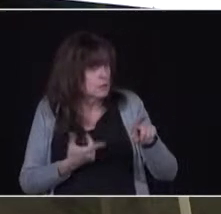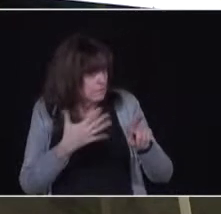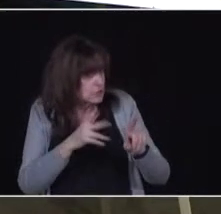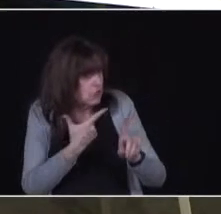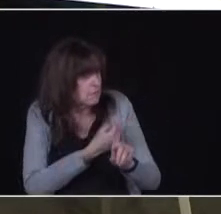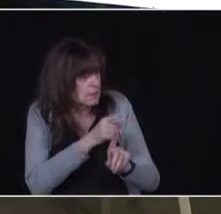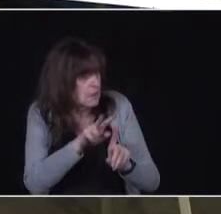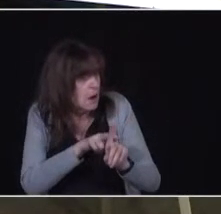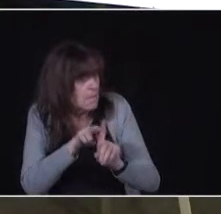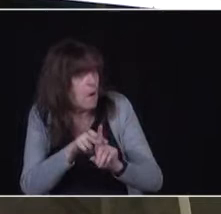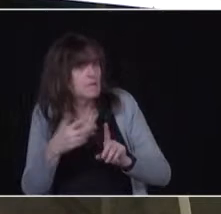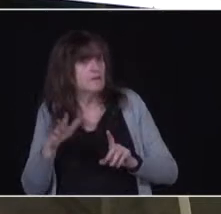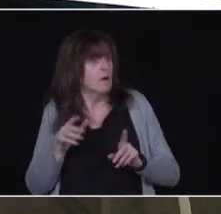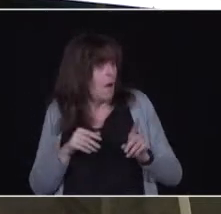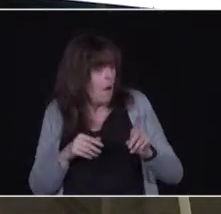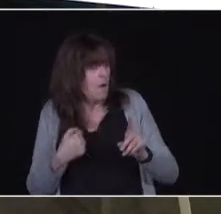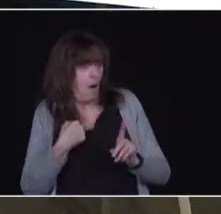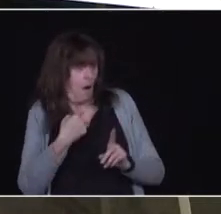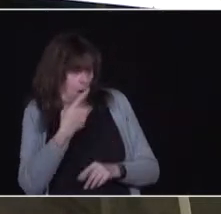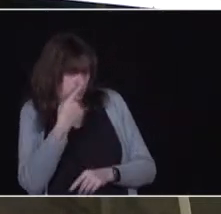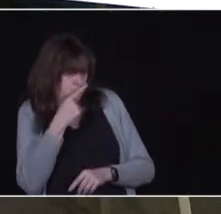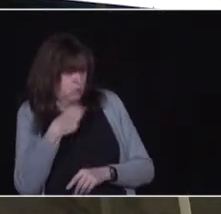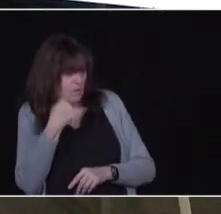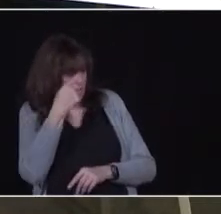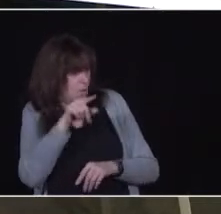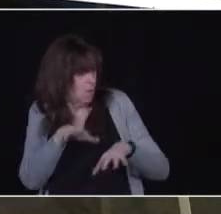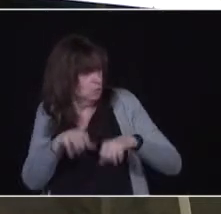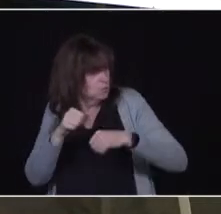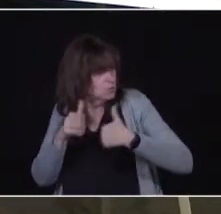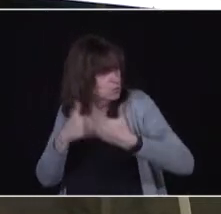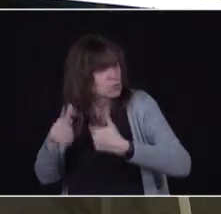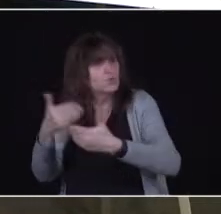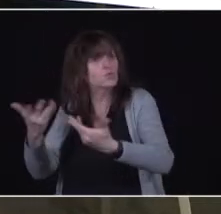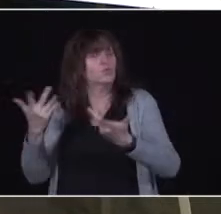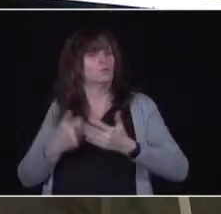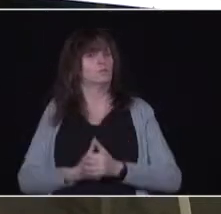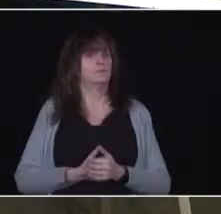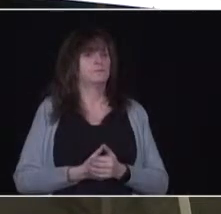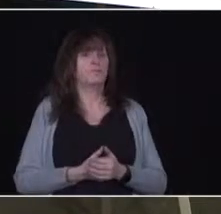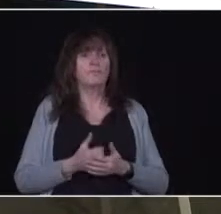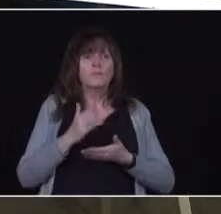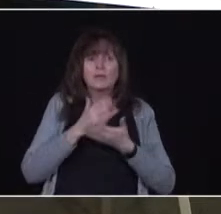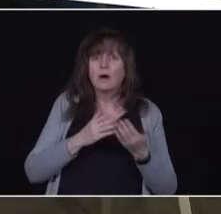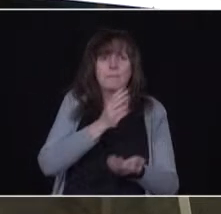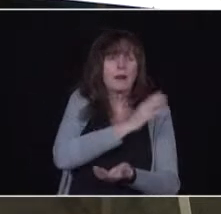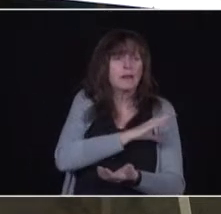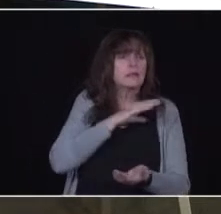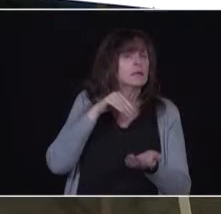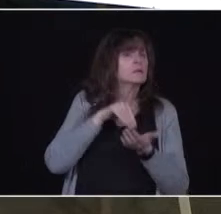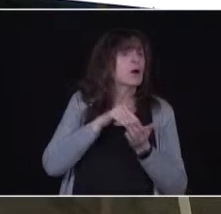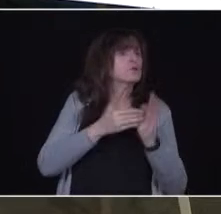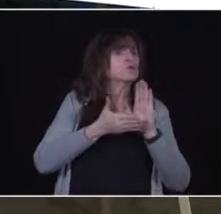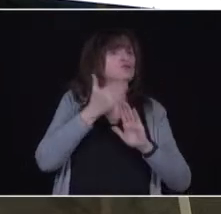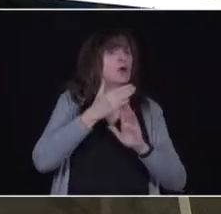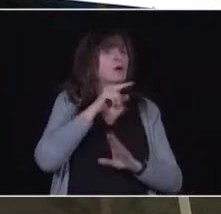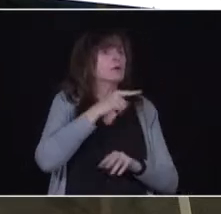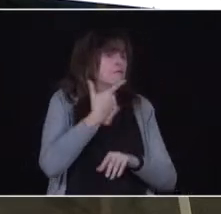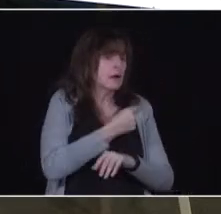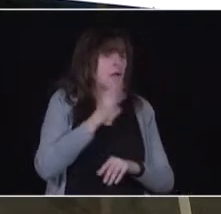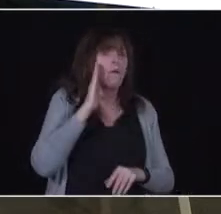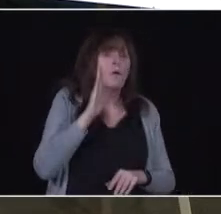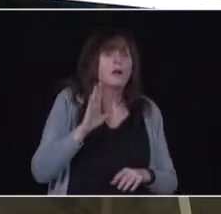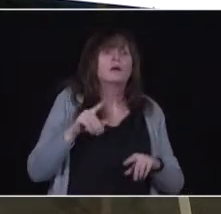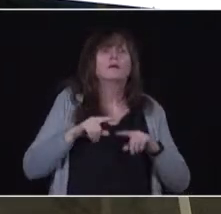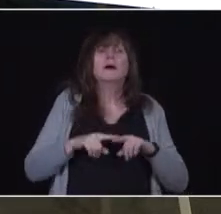or a pharmacy or a pharmacy run vaccination clinic close to where they live. Last question.